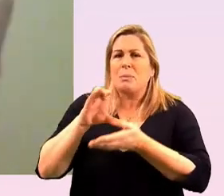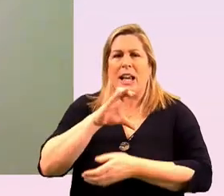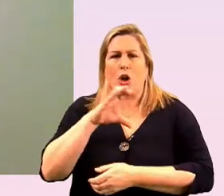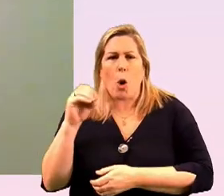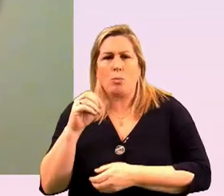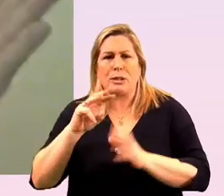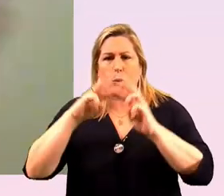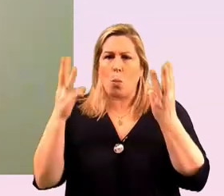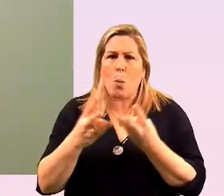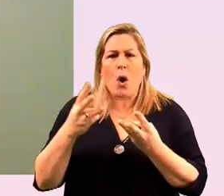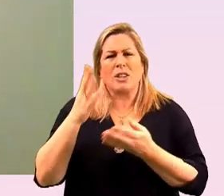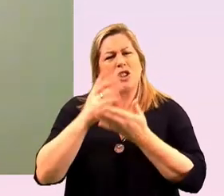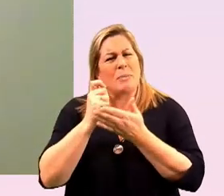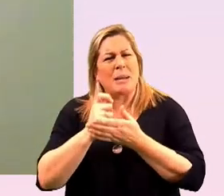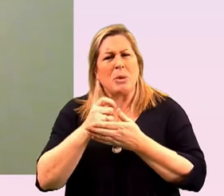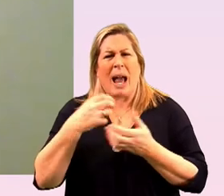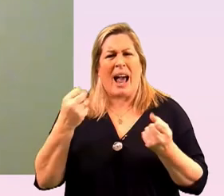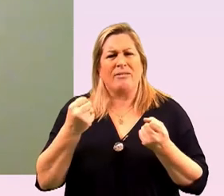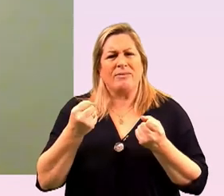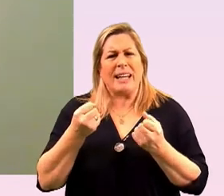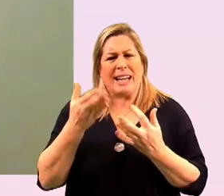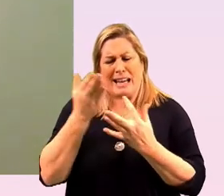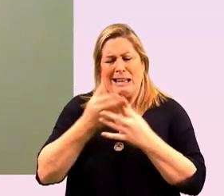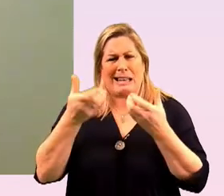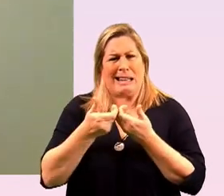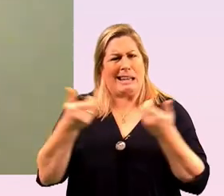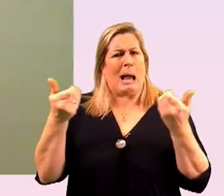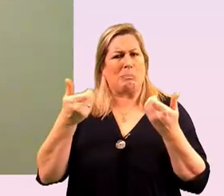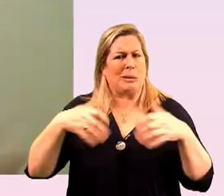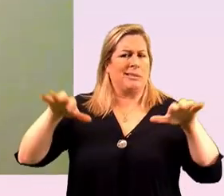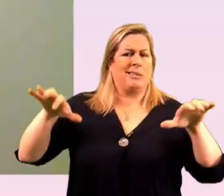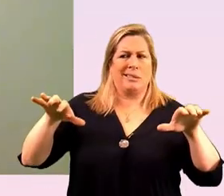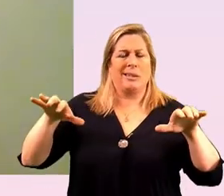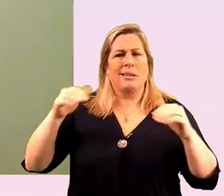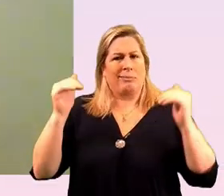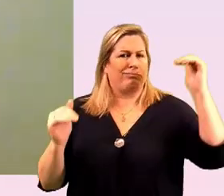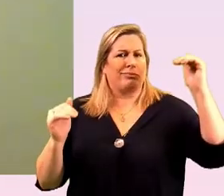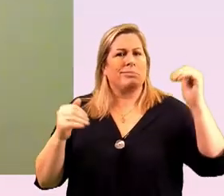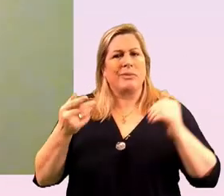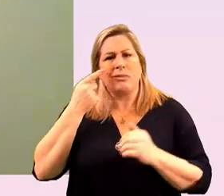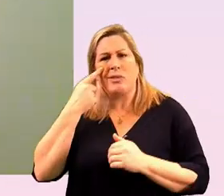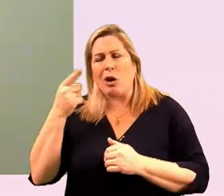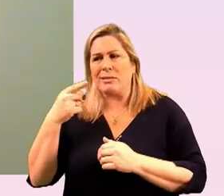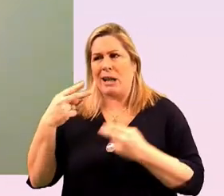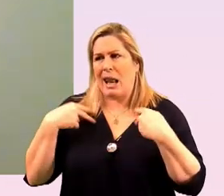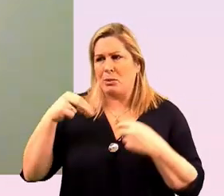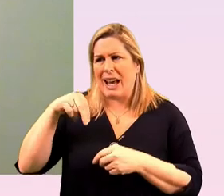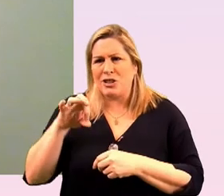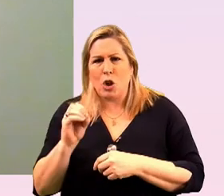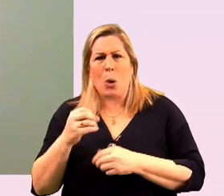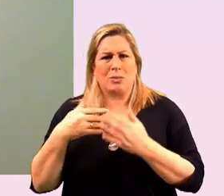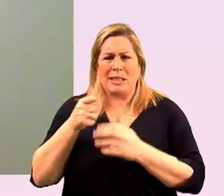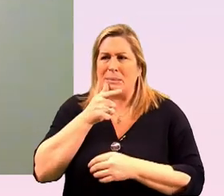that sometimes there's a gap between our languages um so if we look at you know the language that ngos are speaking and what they're looking for